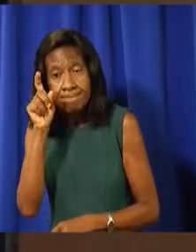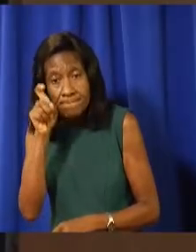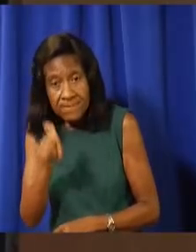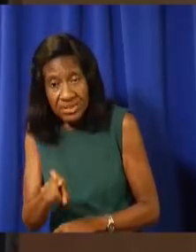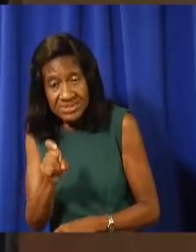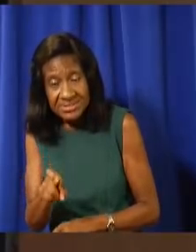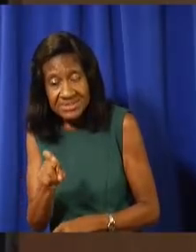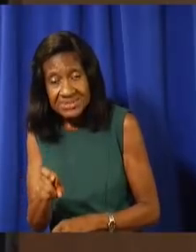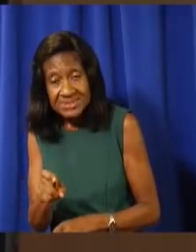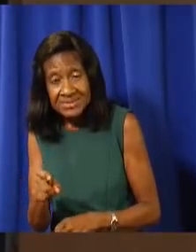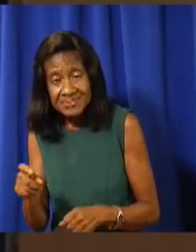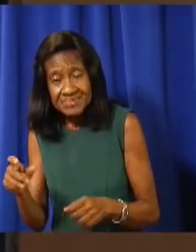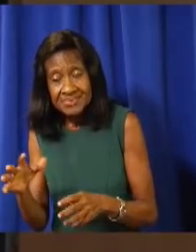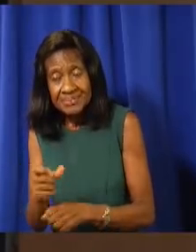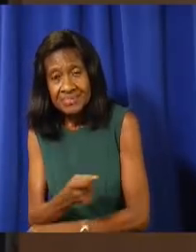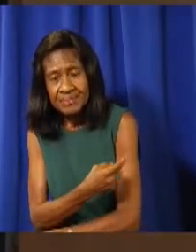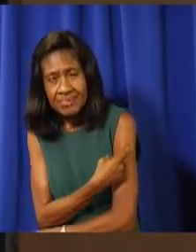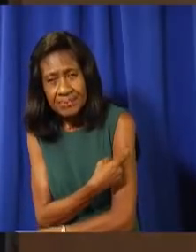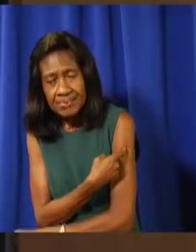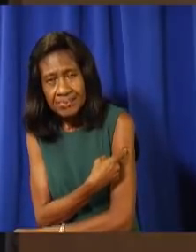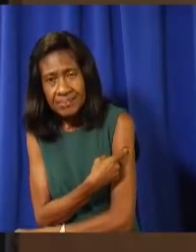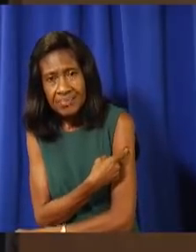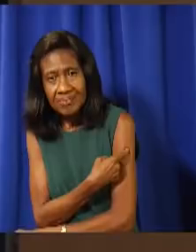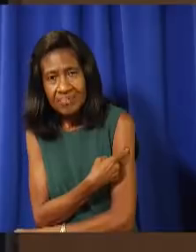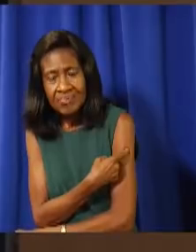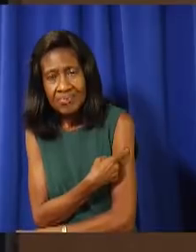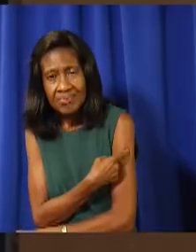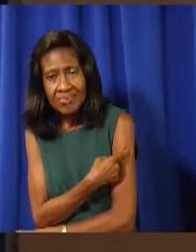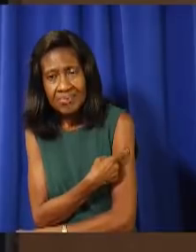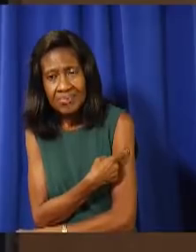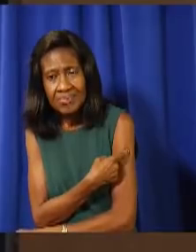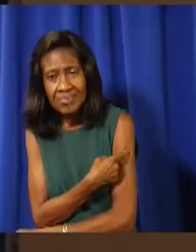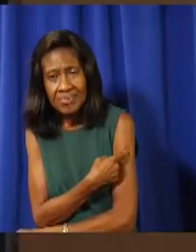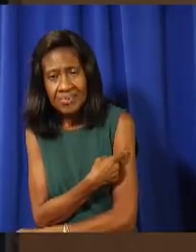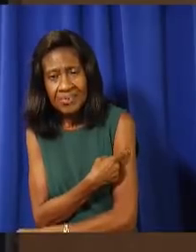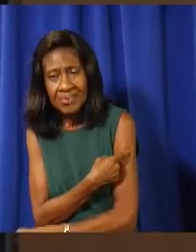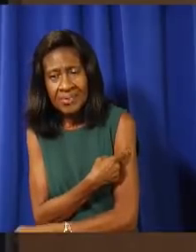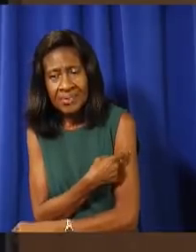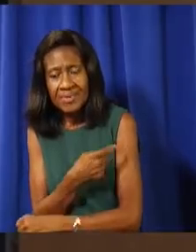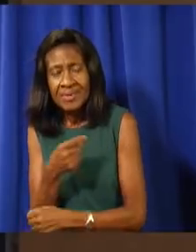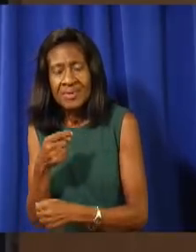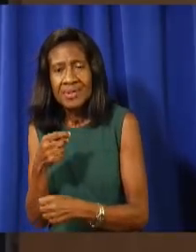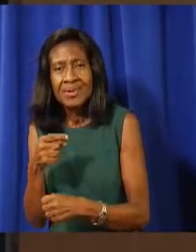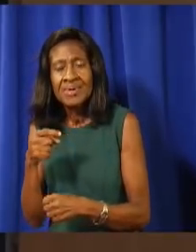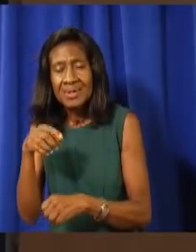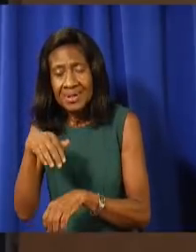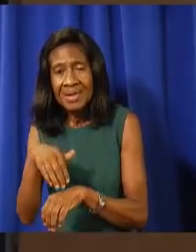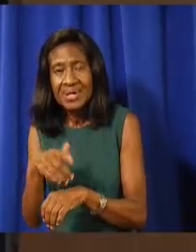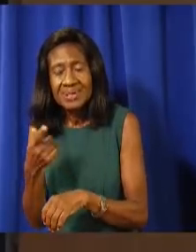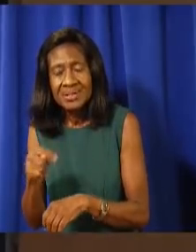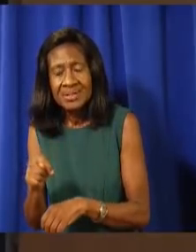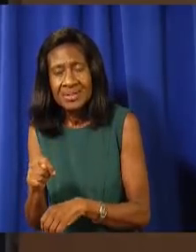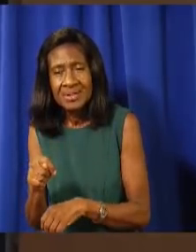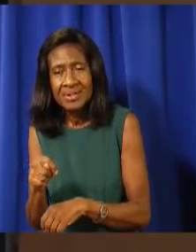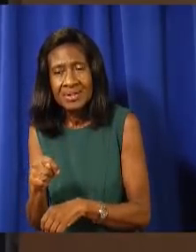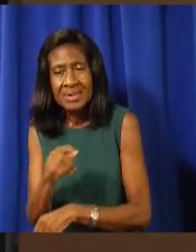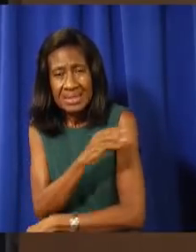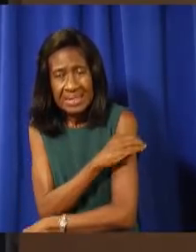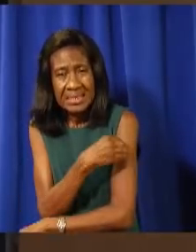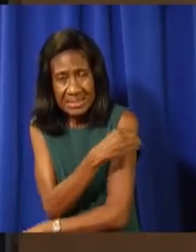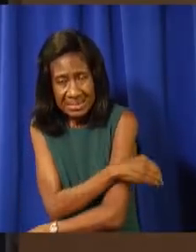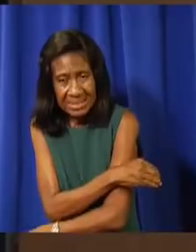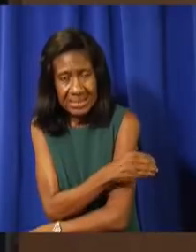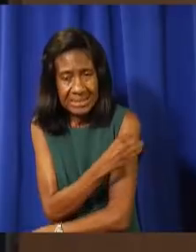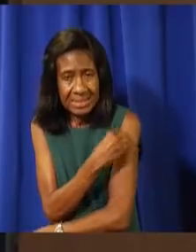facilitated for our staff to be vaccinated and facilitating clinic inside the hospital for the staff who have easy access